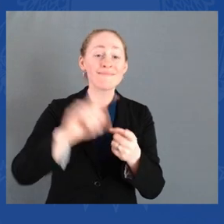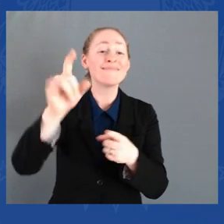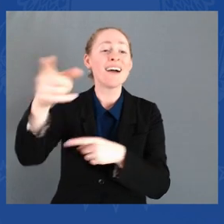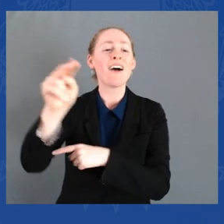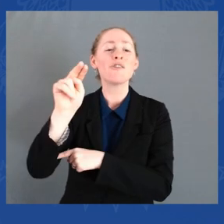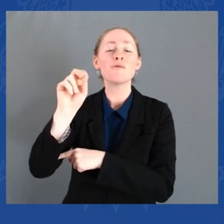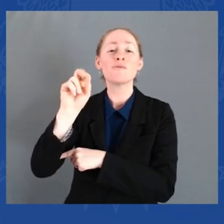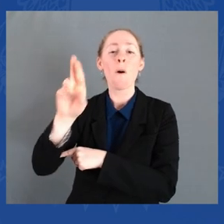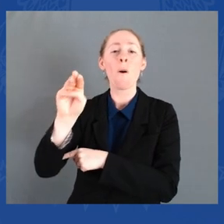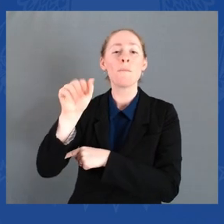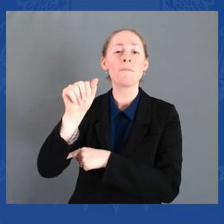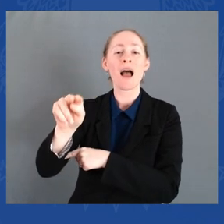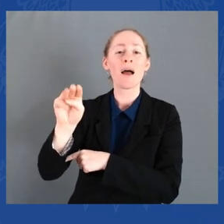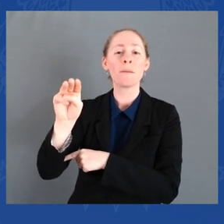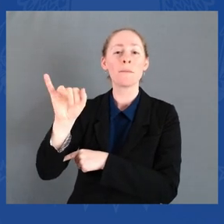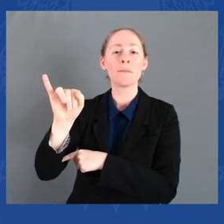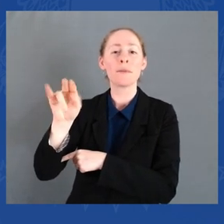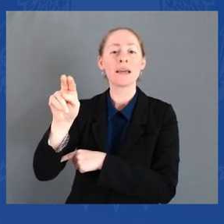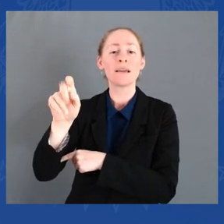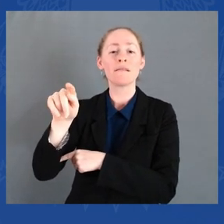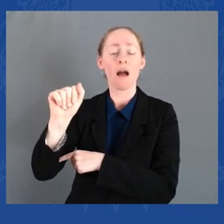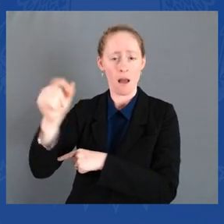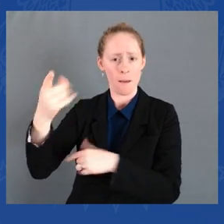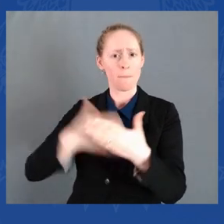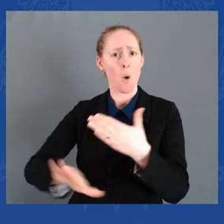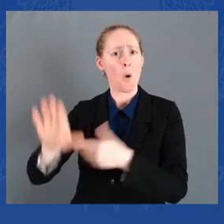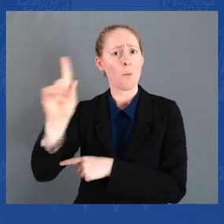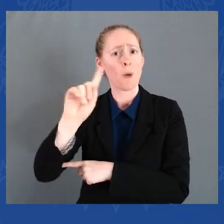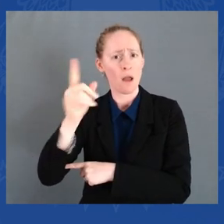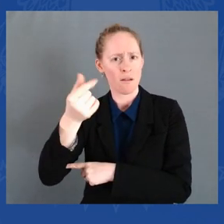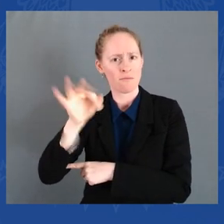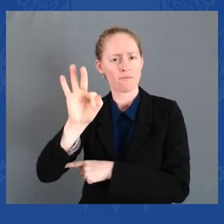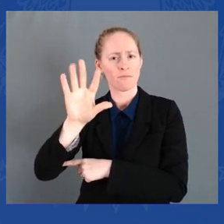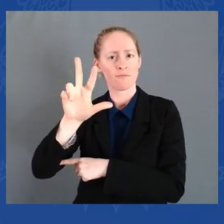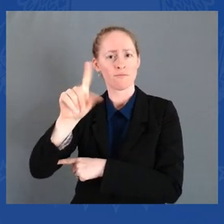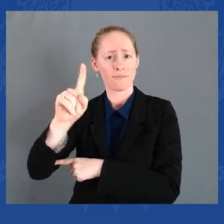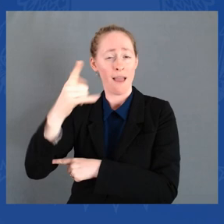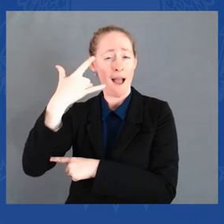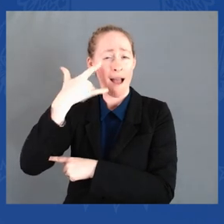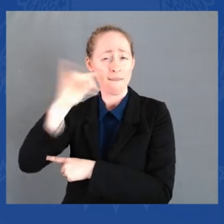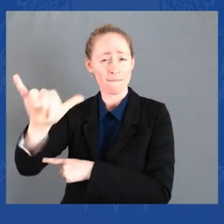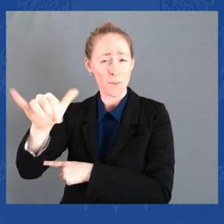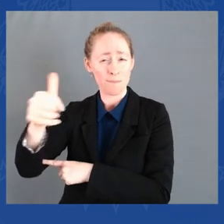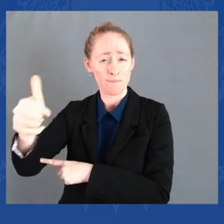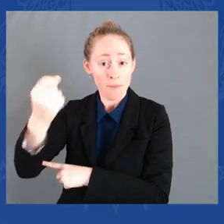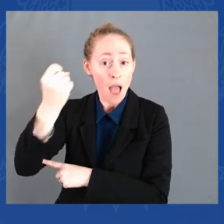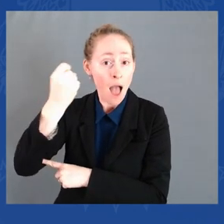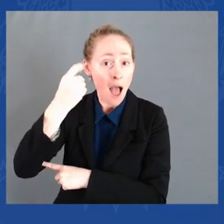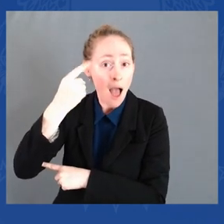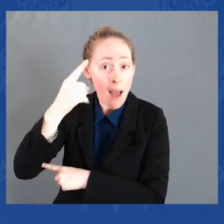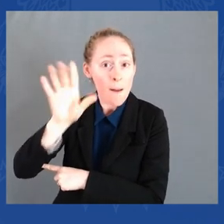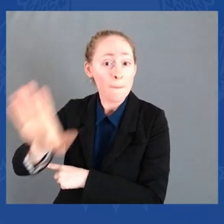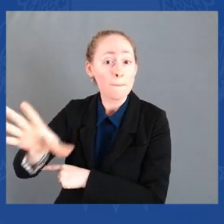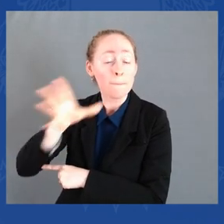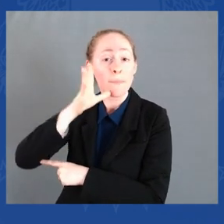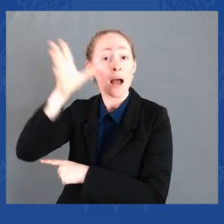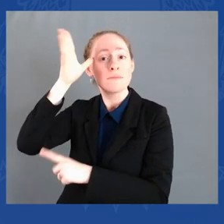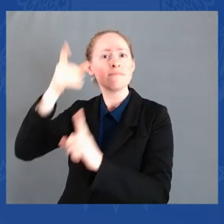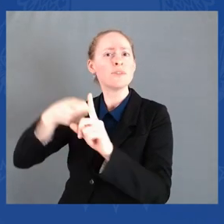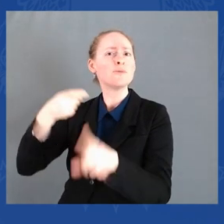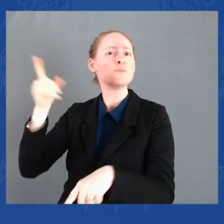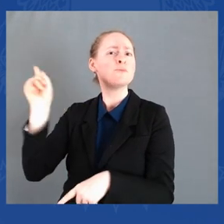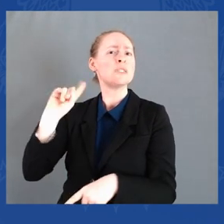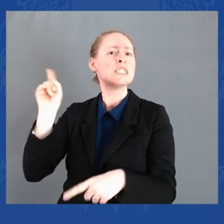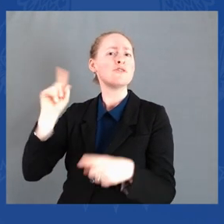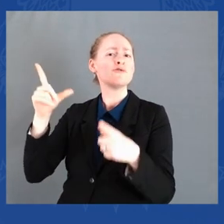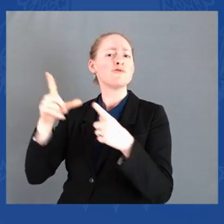1931 in San Jose, California, immigrant to immigrant parents from Japan. As an 11-year-old, he spent three years in